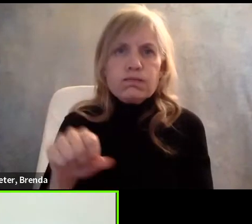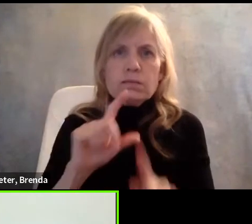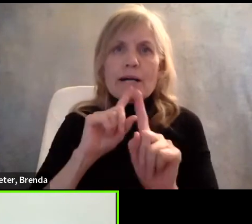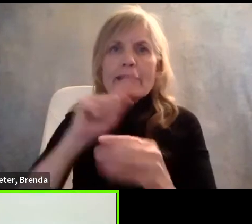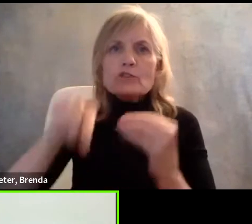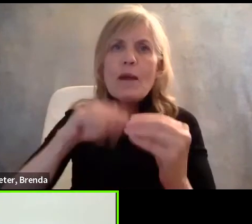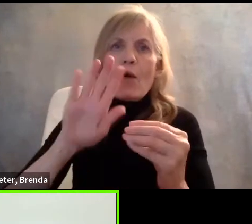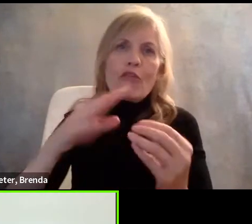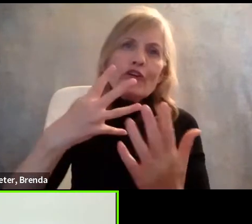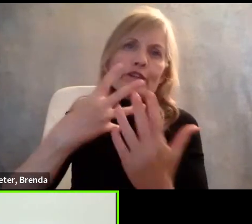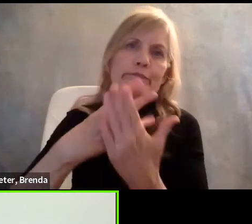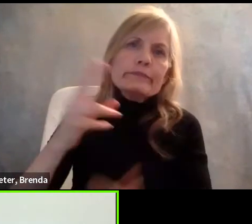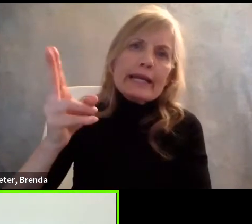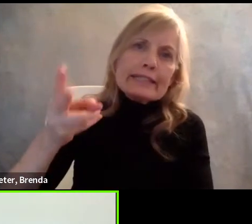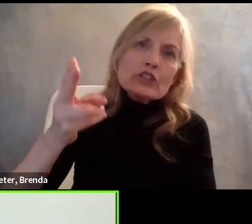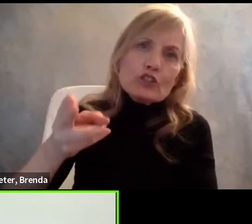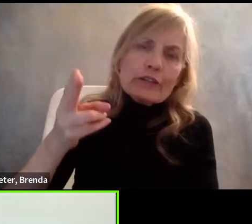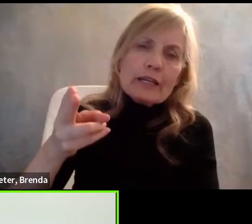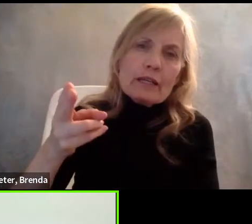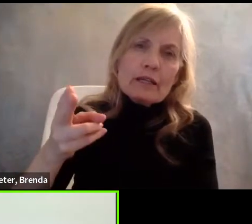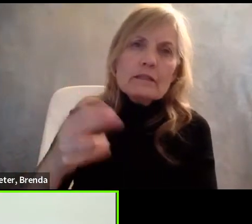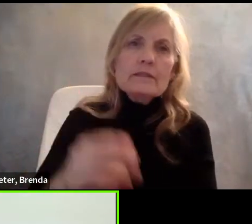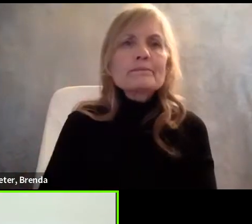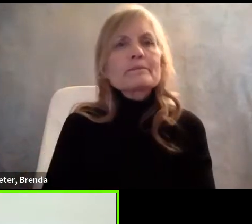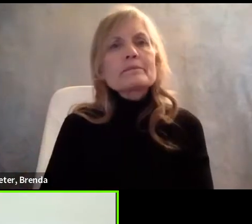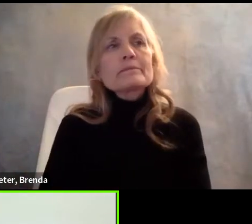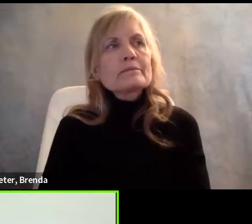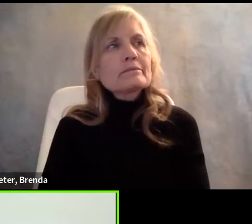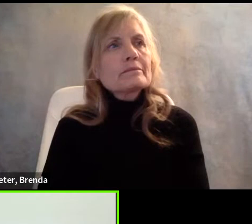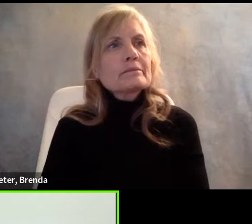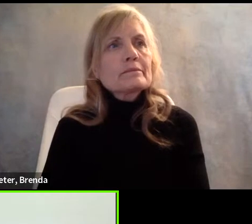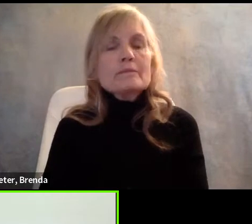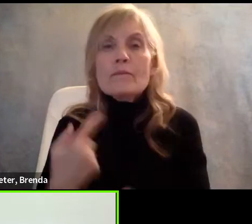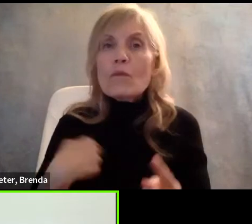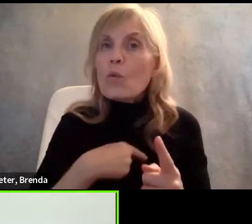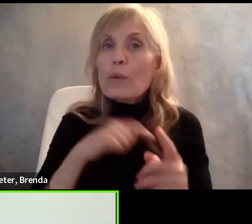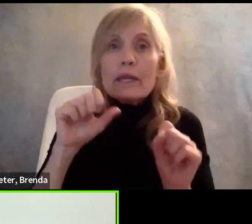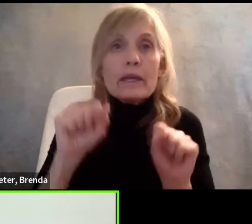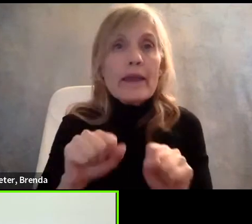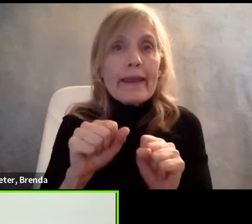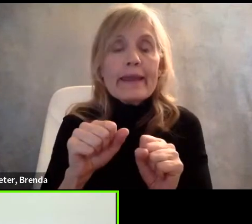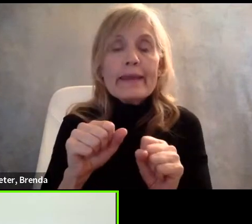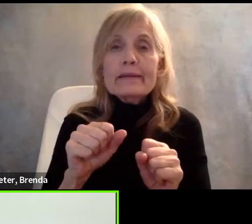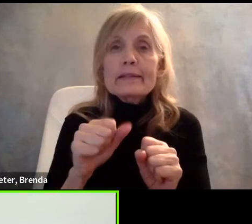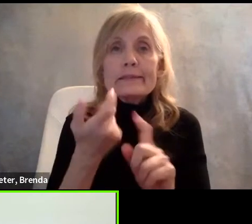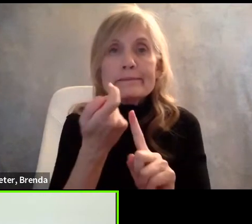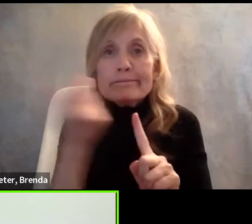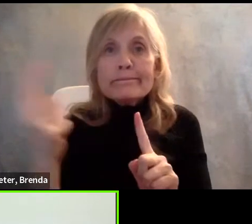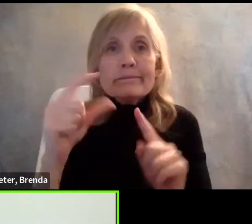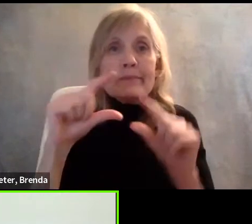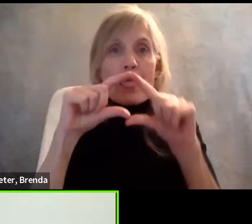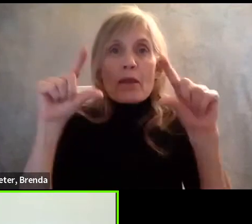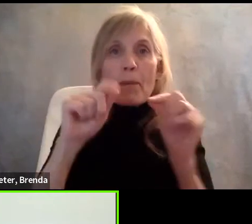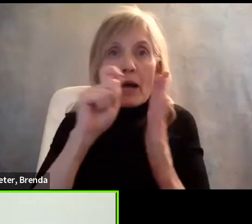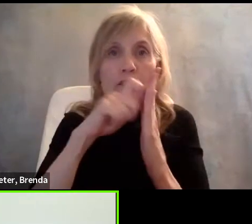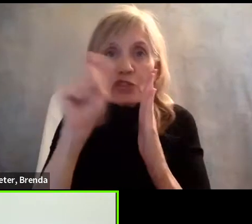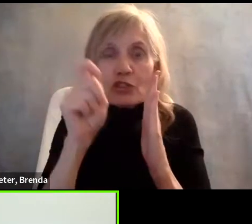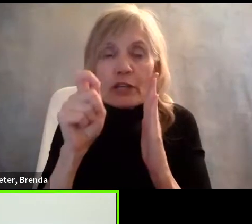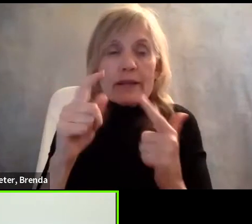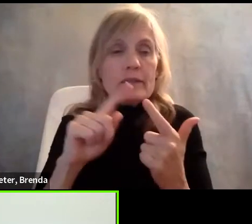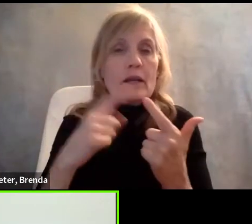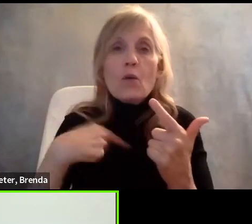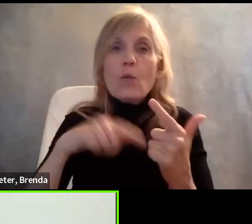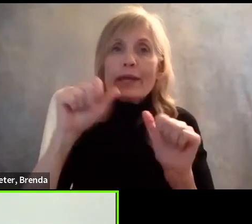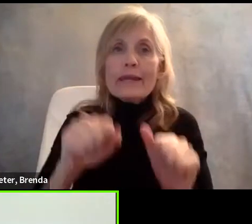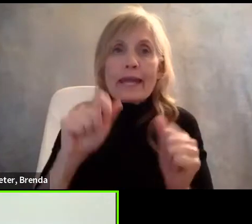Um, we can ban the box, we can, you know, remove, uh, from applications,